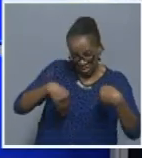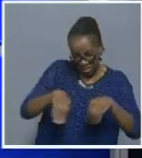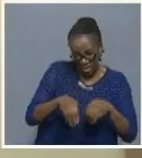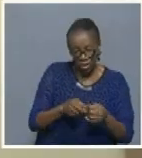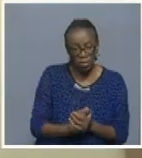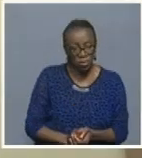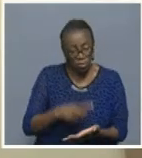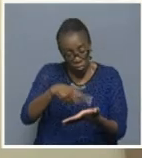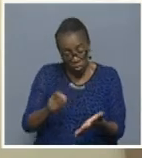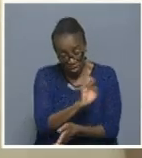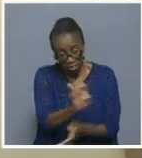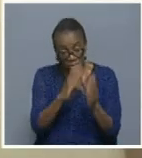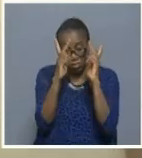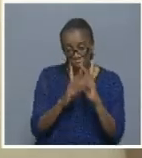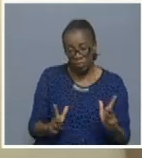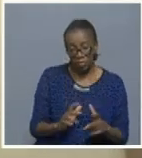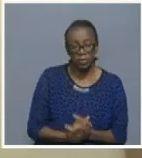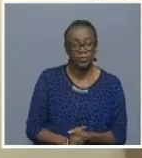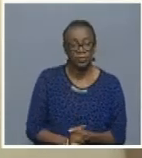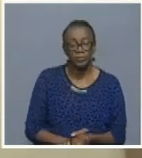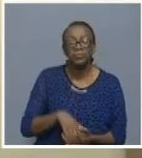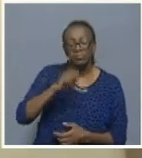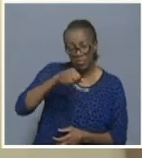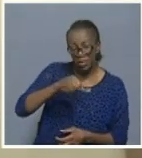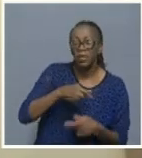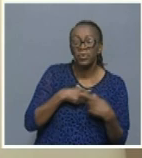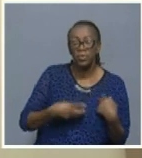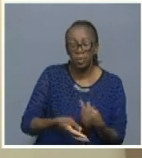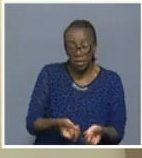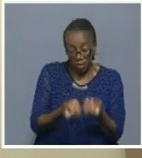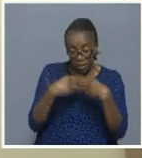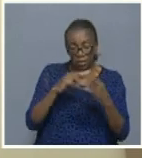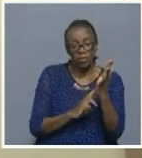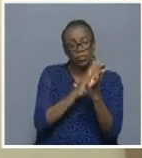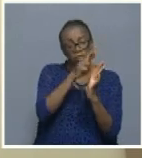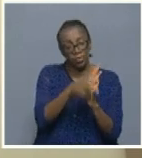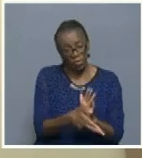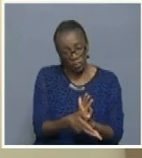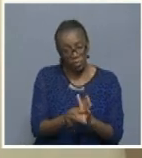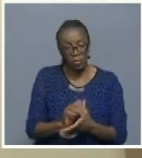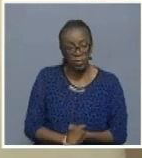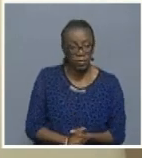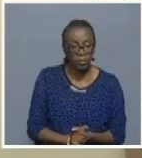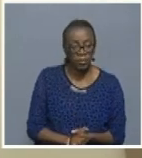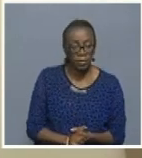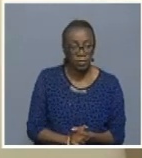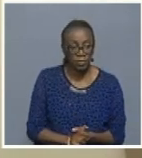Yes, thank you. Thank We received that report and from there we adapt